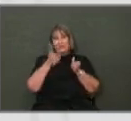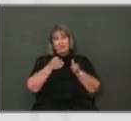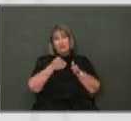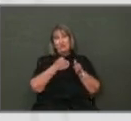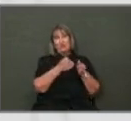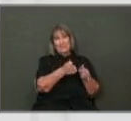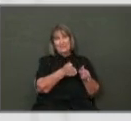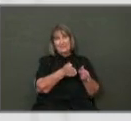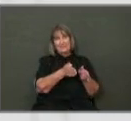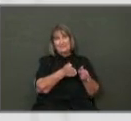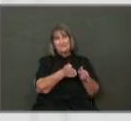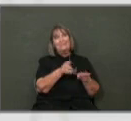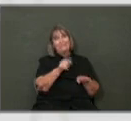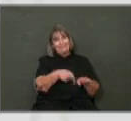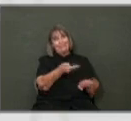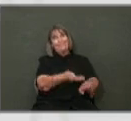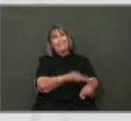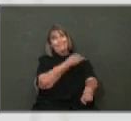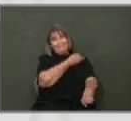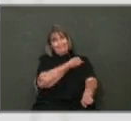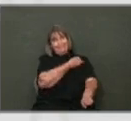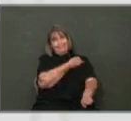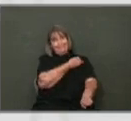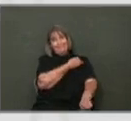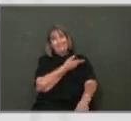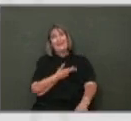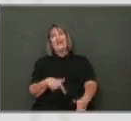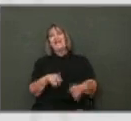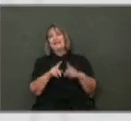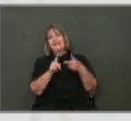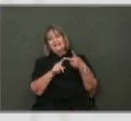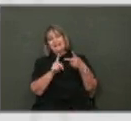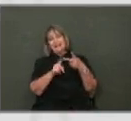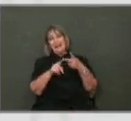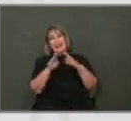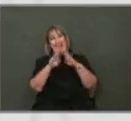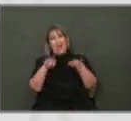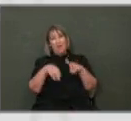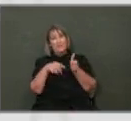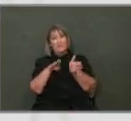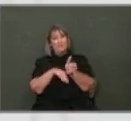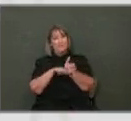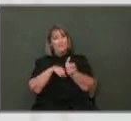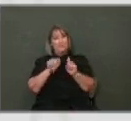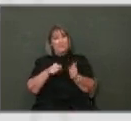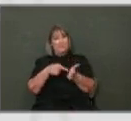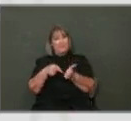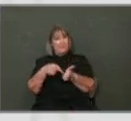and our affordable housing bond under neighborhoods.